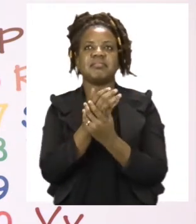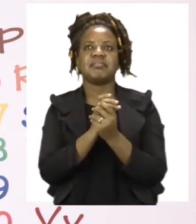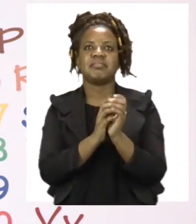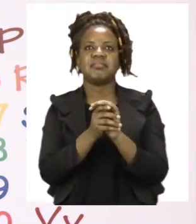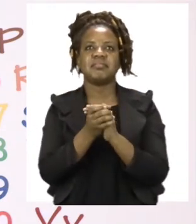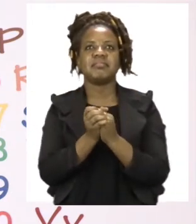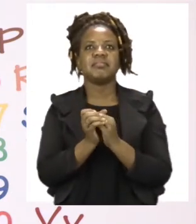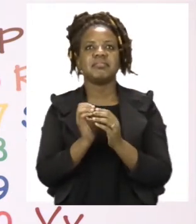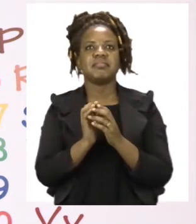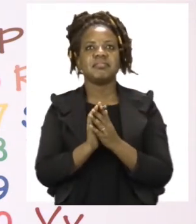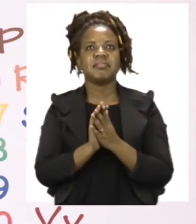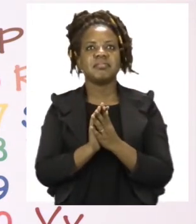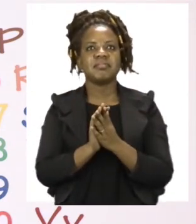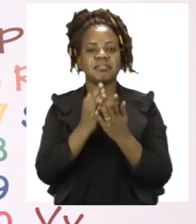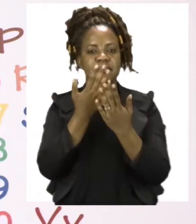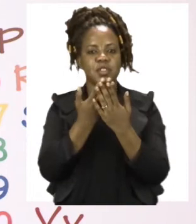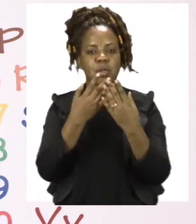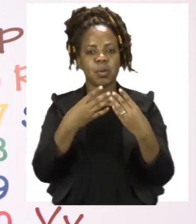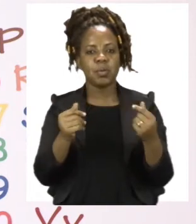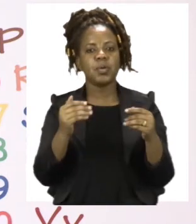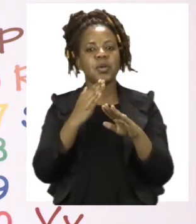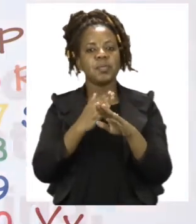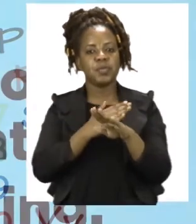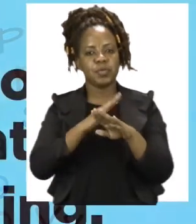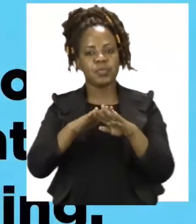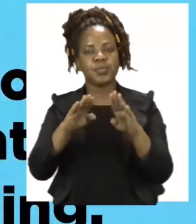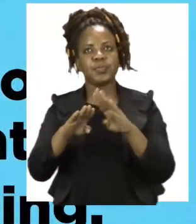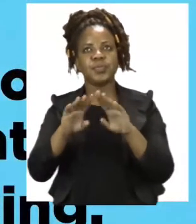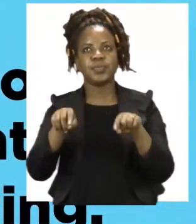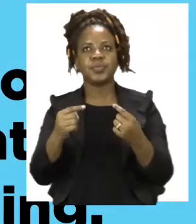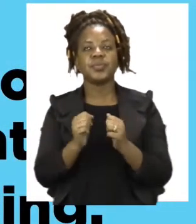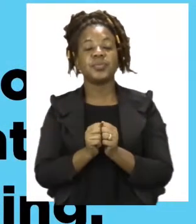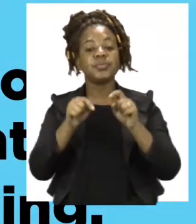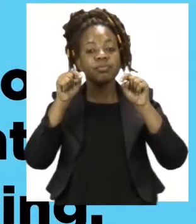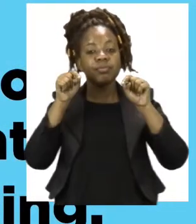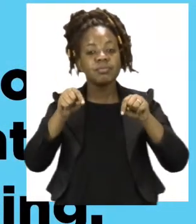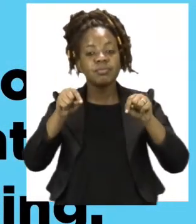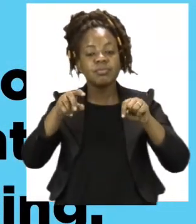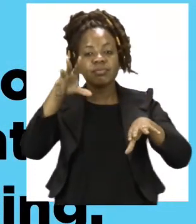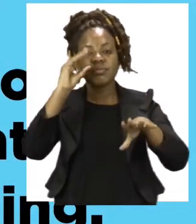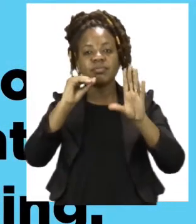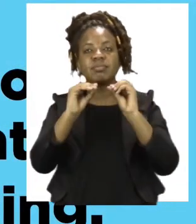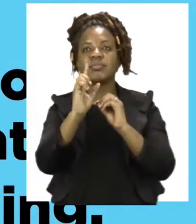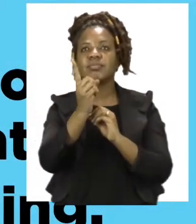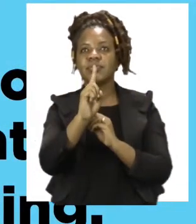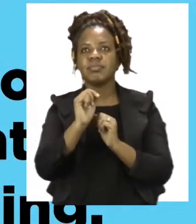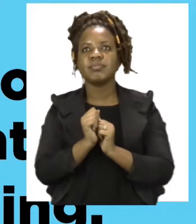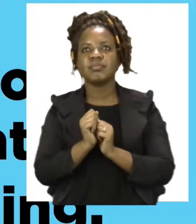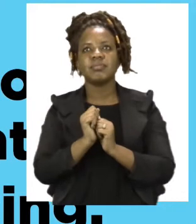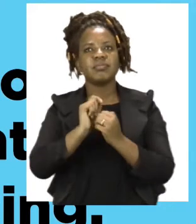Then you make sure that your hands are dry before you touch anything else. For today's lesson, we will be talking about